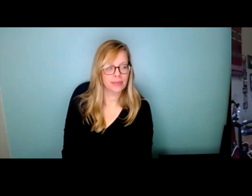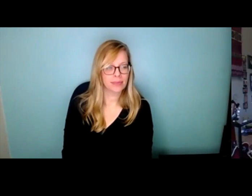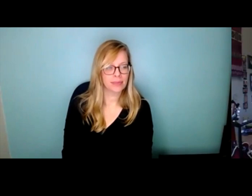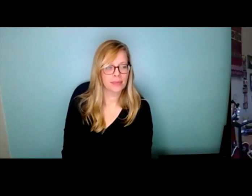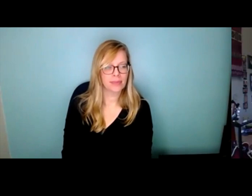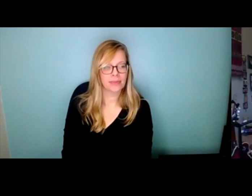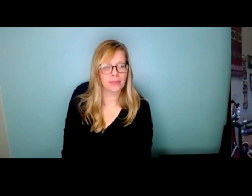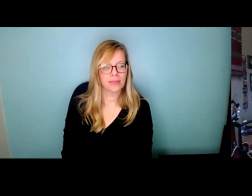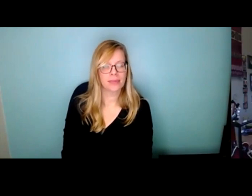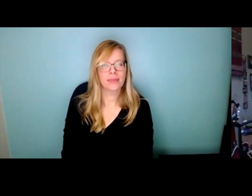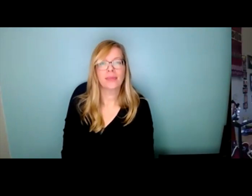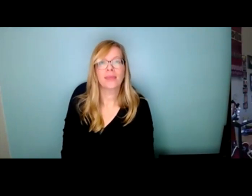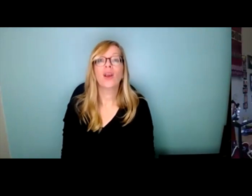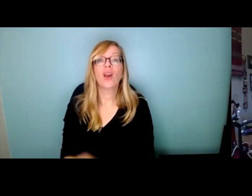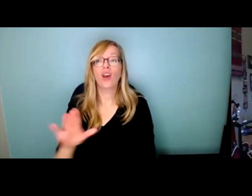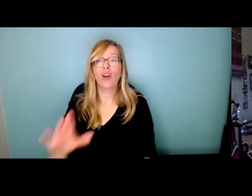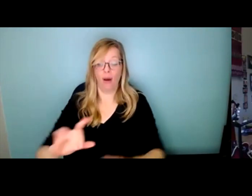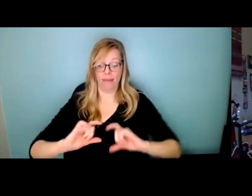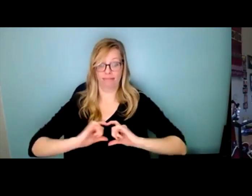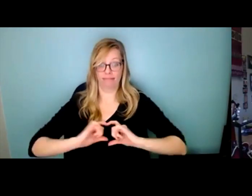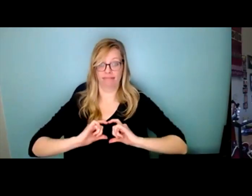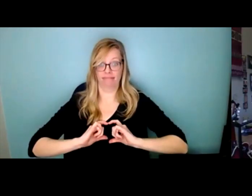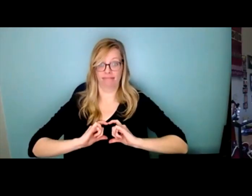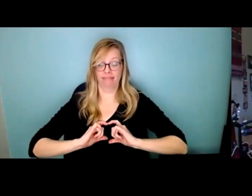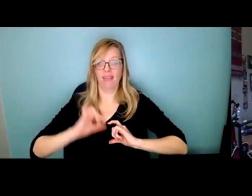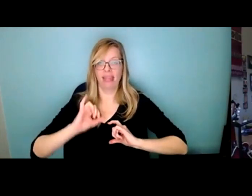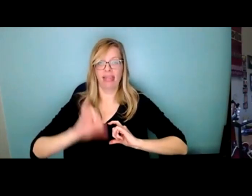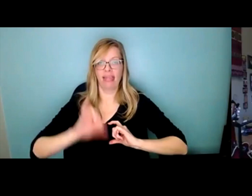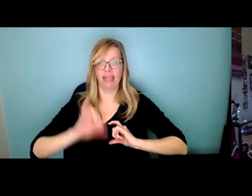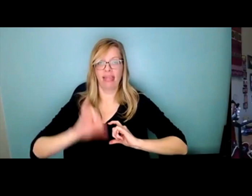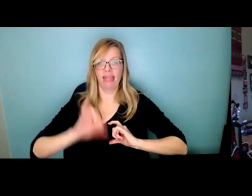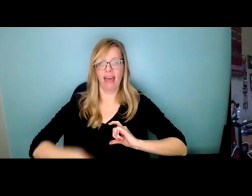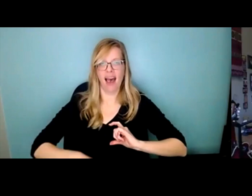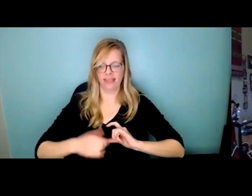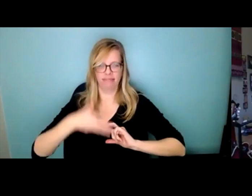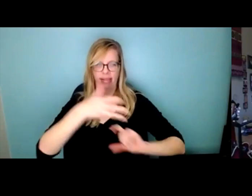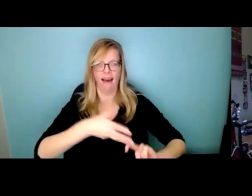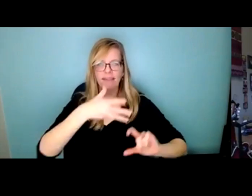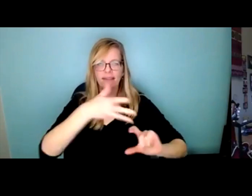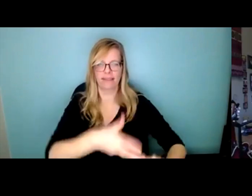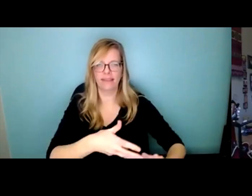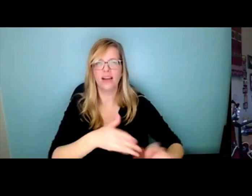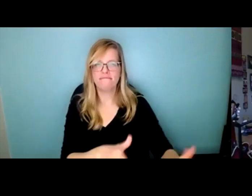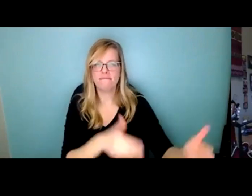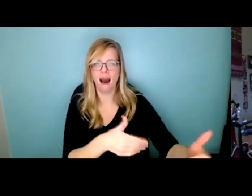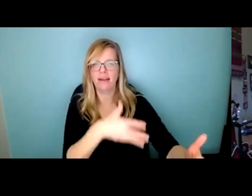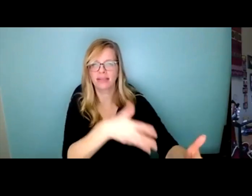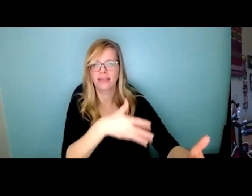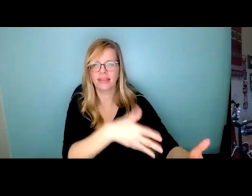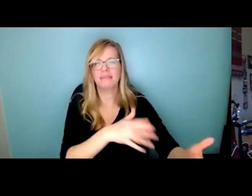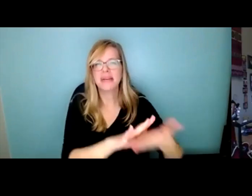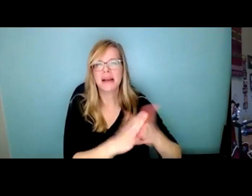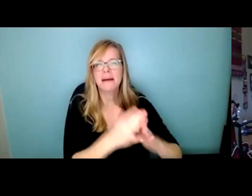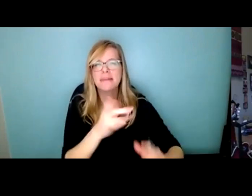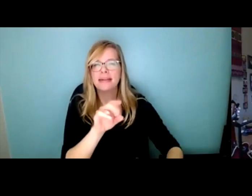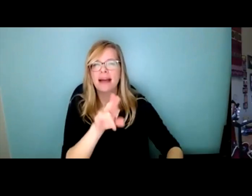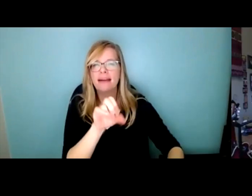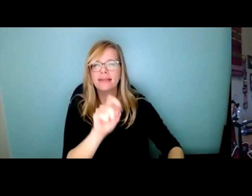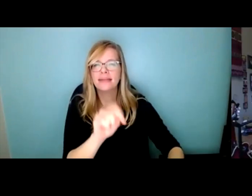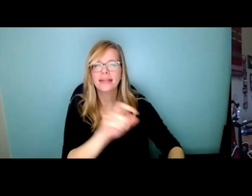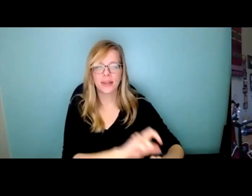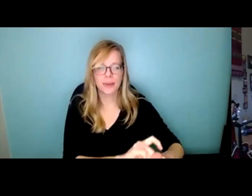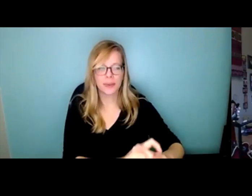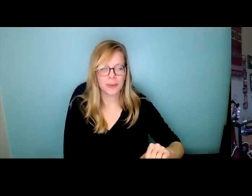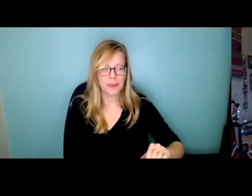your metal's getting dusty in a shoebox let it lie and your uniform has faded